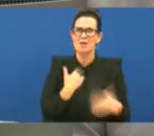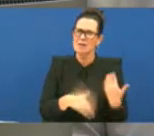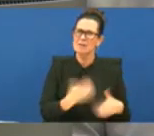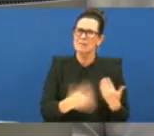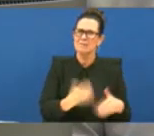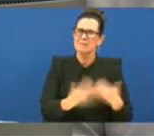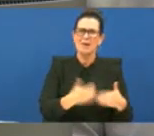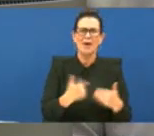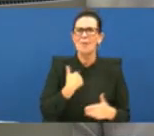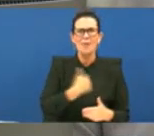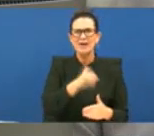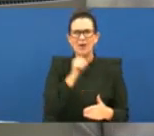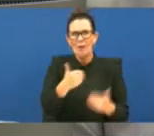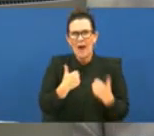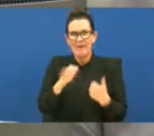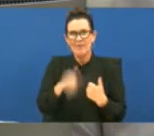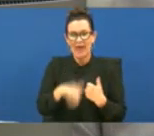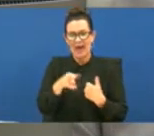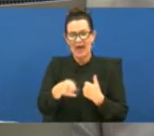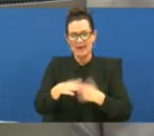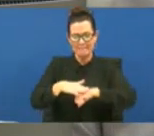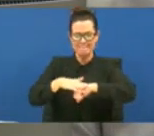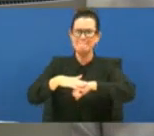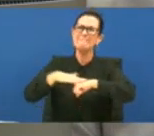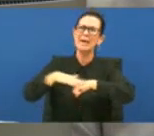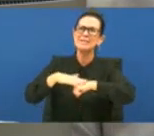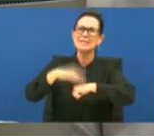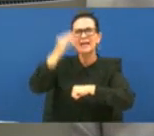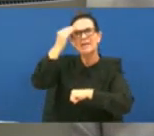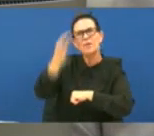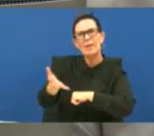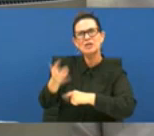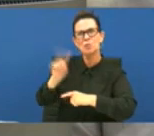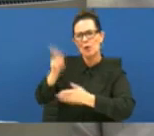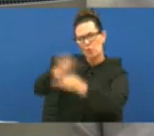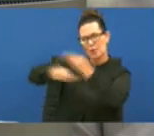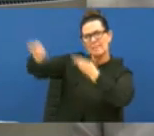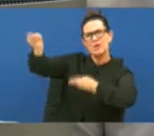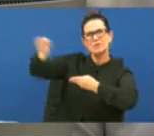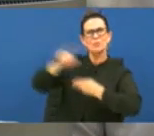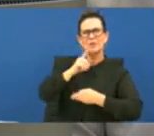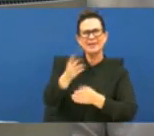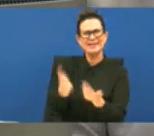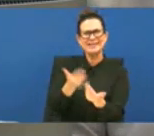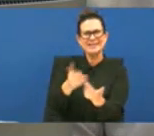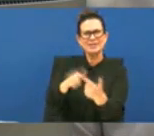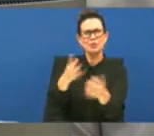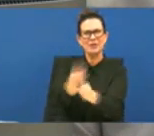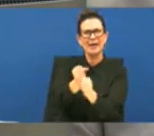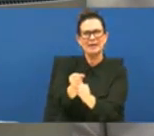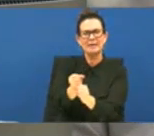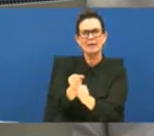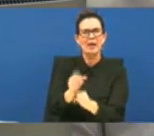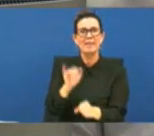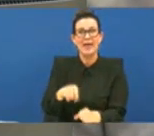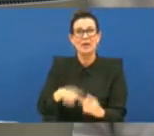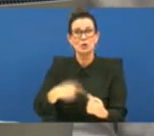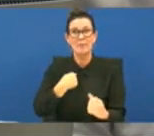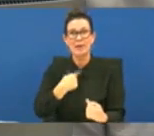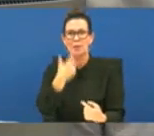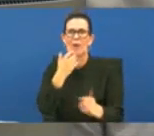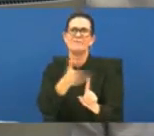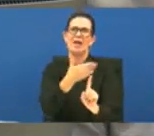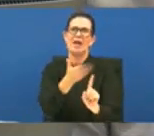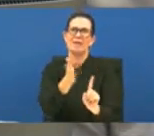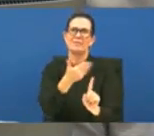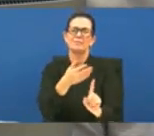that basic reimbursement information that is so easily obtainable is absolutely a red flag to me and i believe it should be a red flag